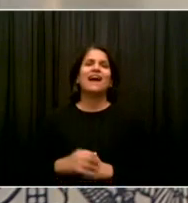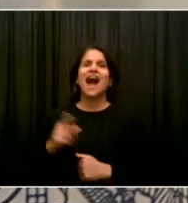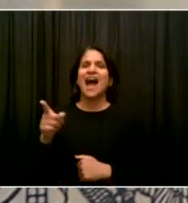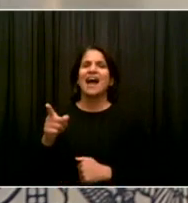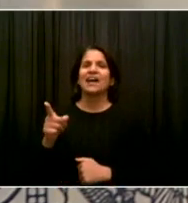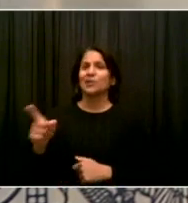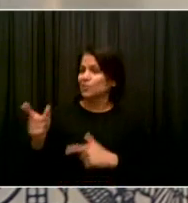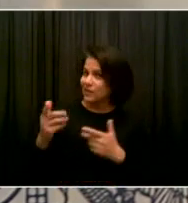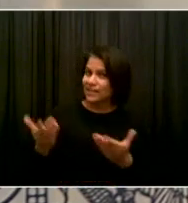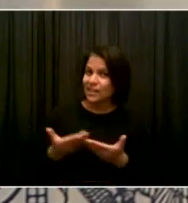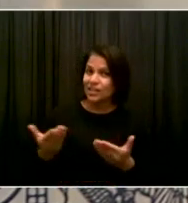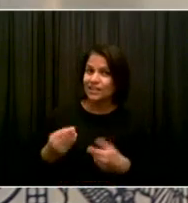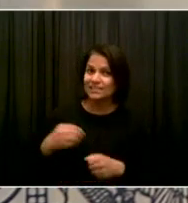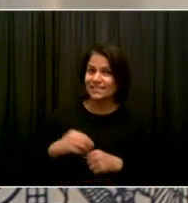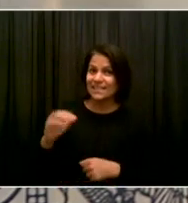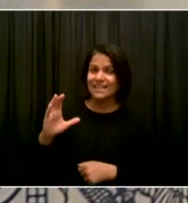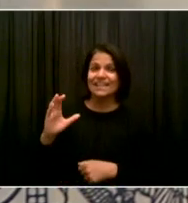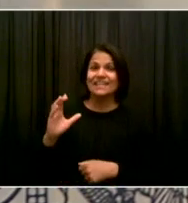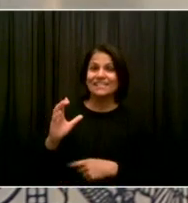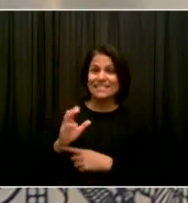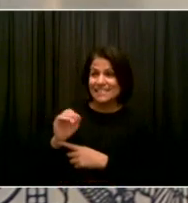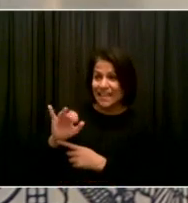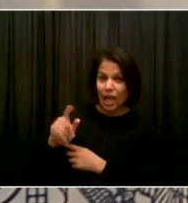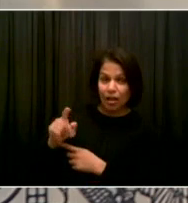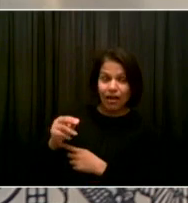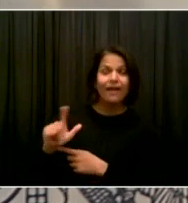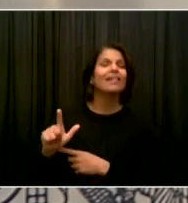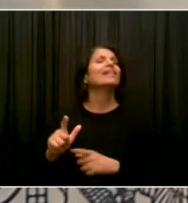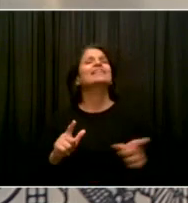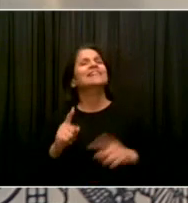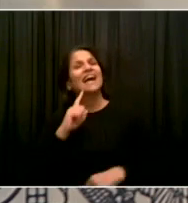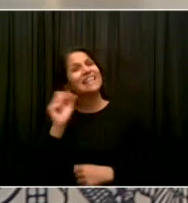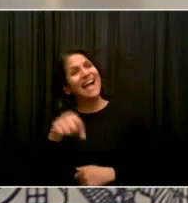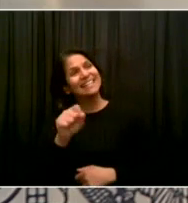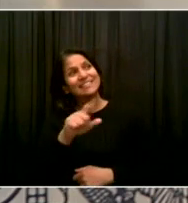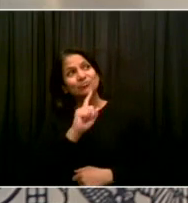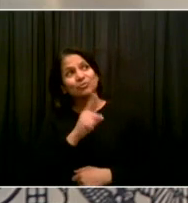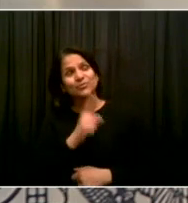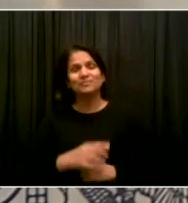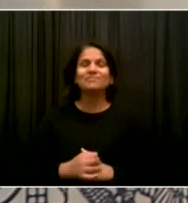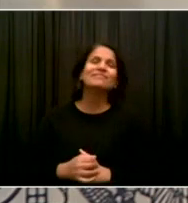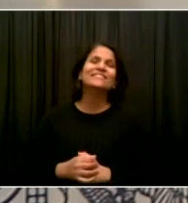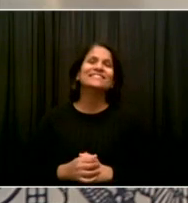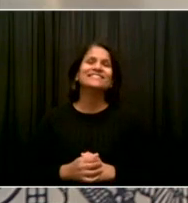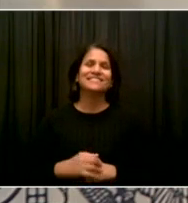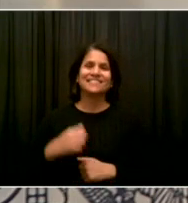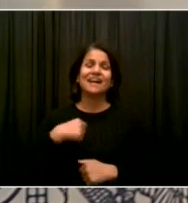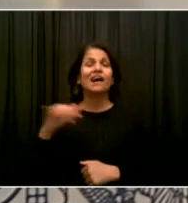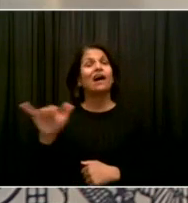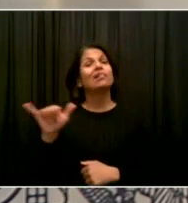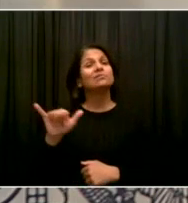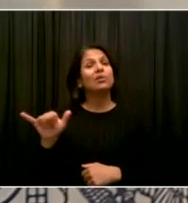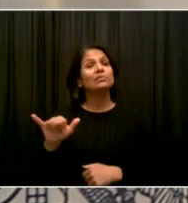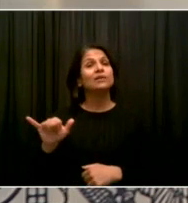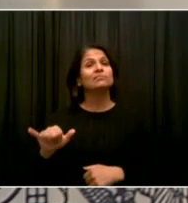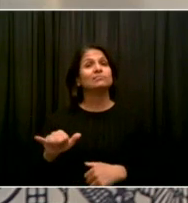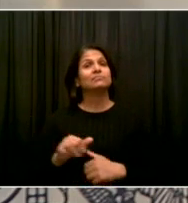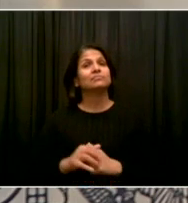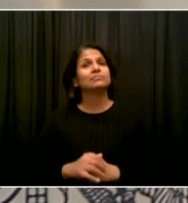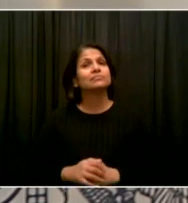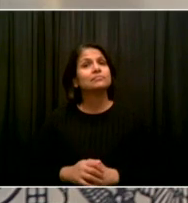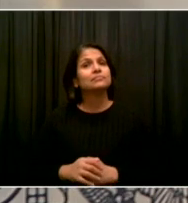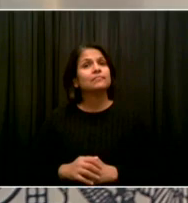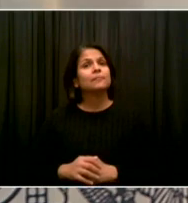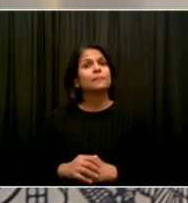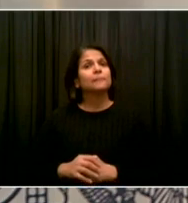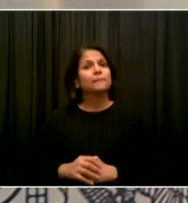That is actually true. And by the way, congratulations to Ms. Steinem and unrelated, my regrets for not